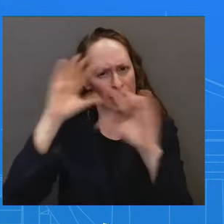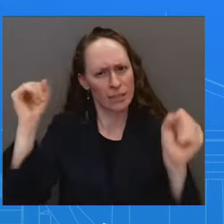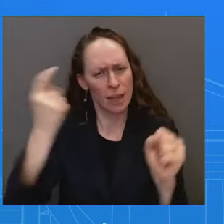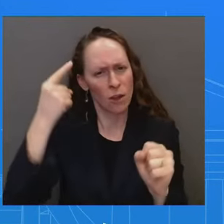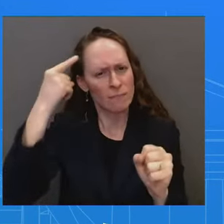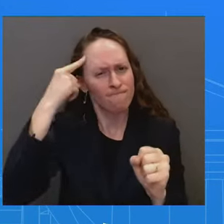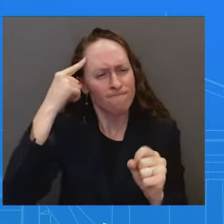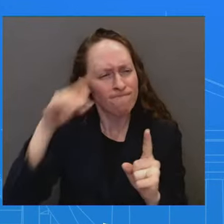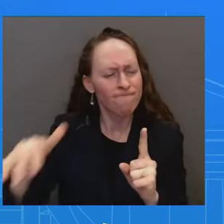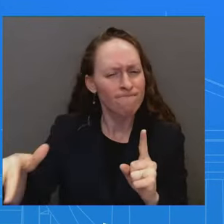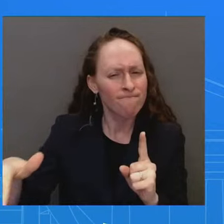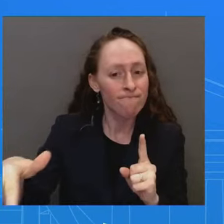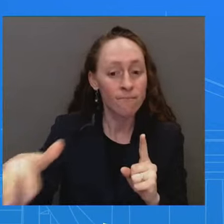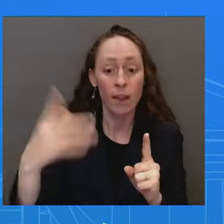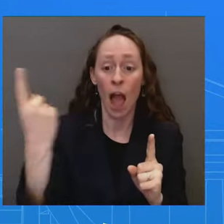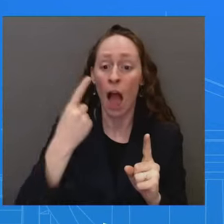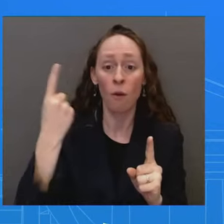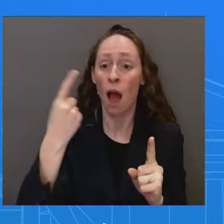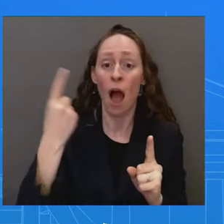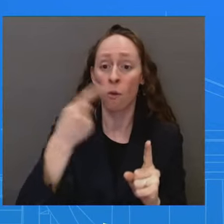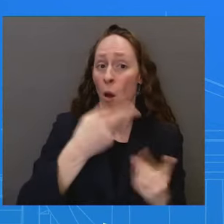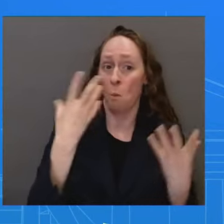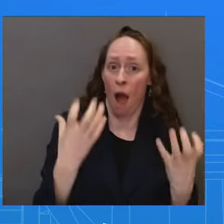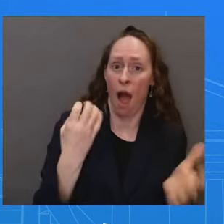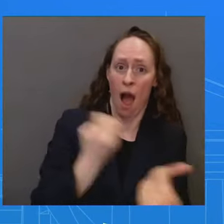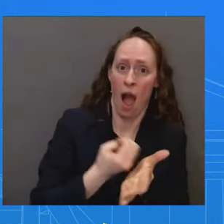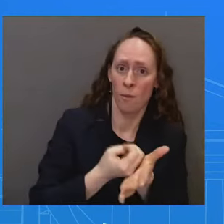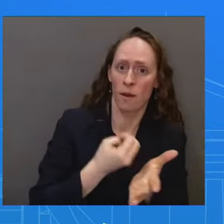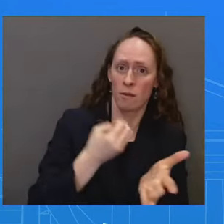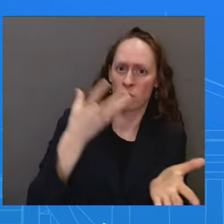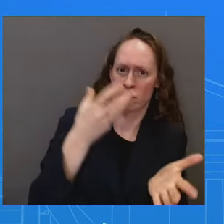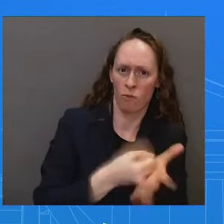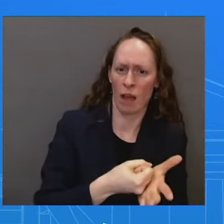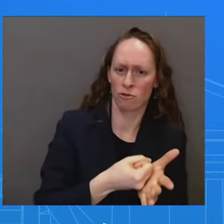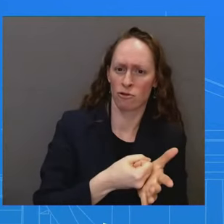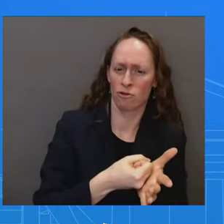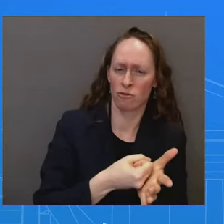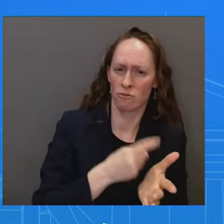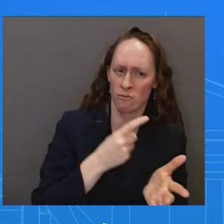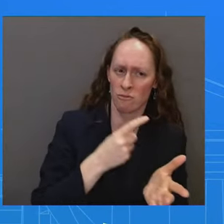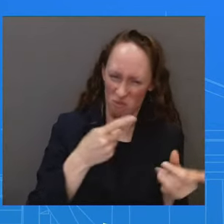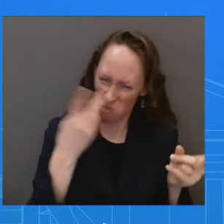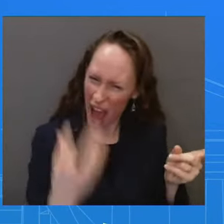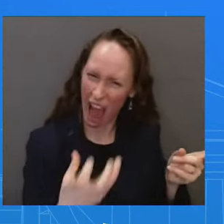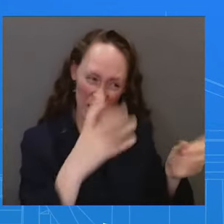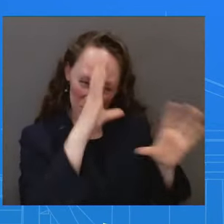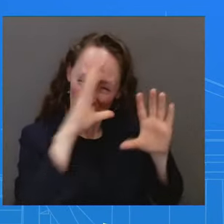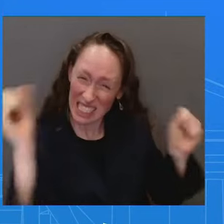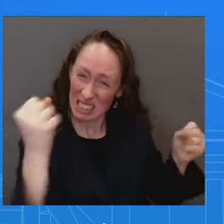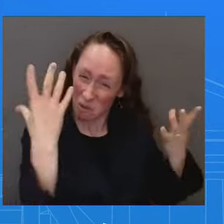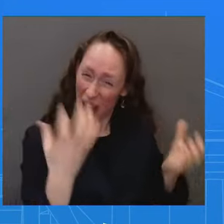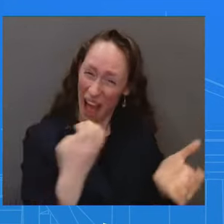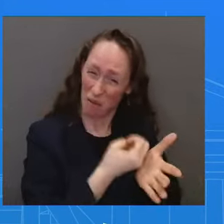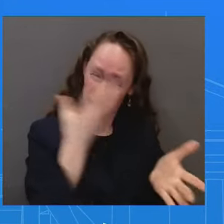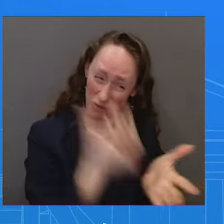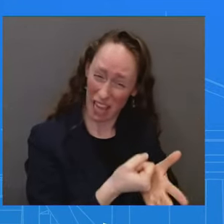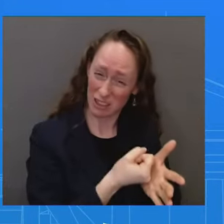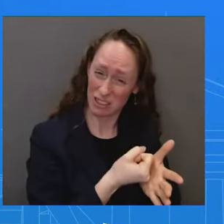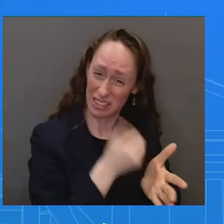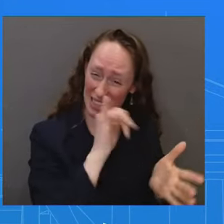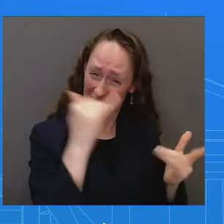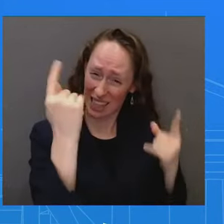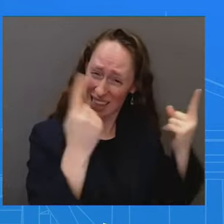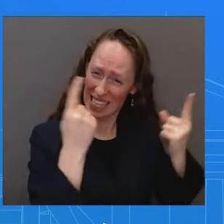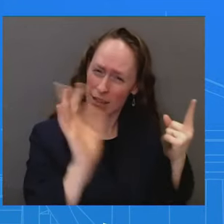to make sure that the, we put the American people first. That is what a commander-in-chief is supposed to do. They're not supposed to hope that